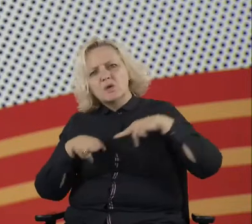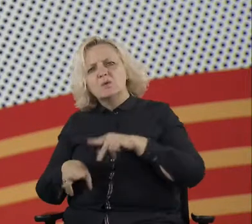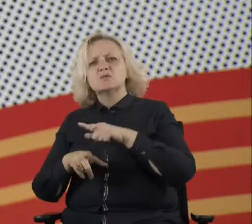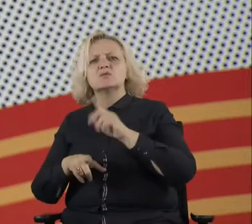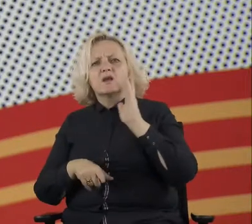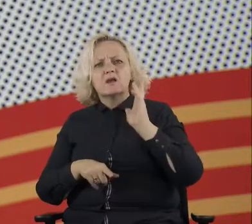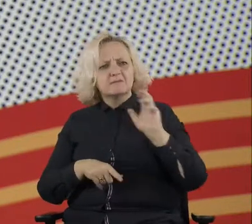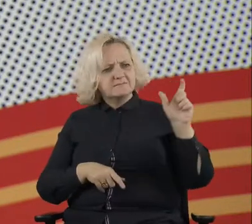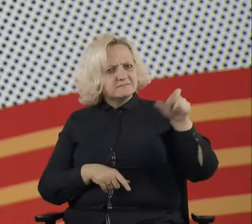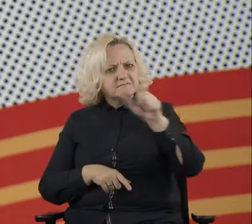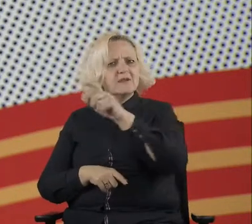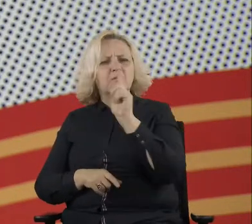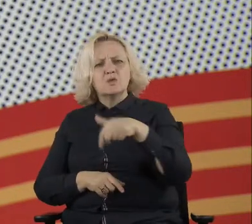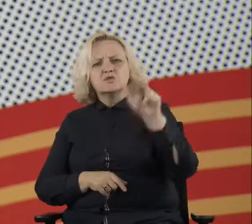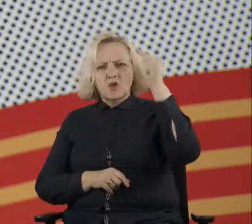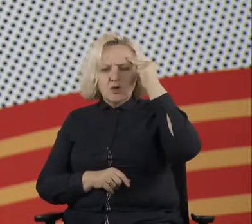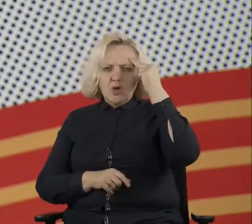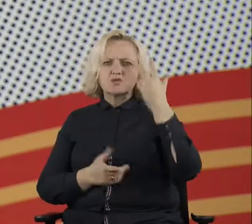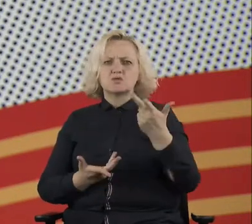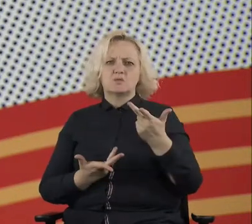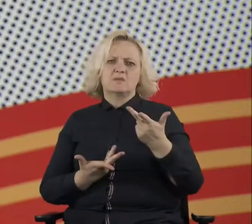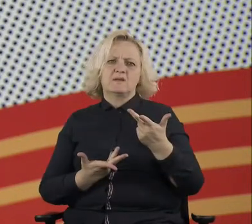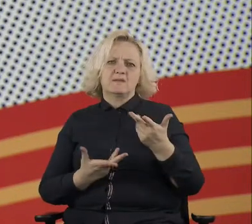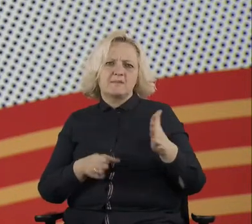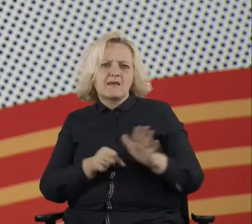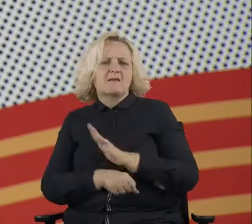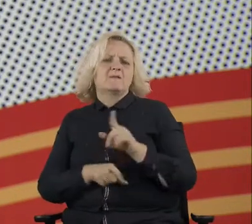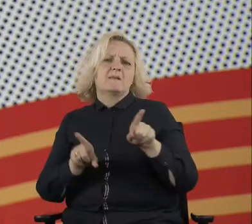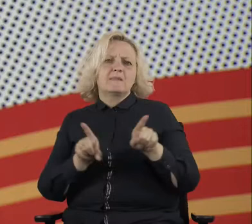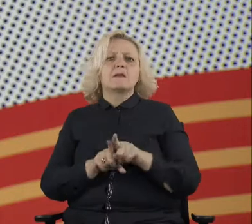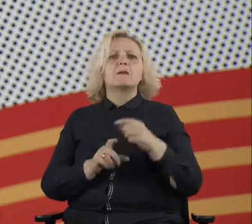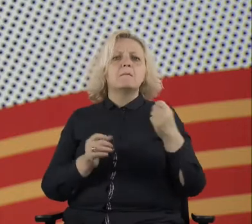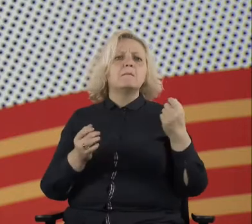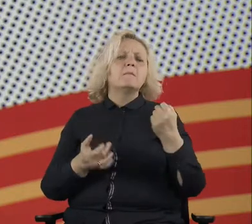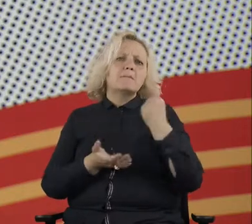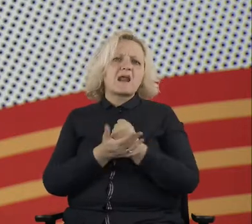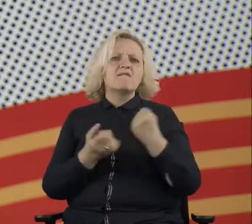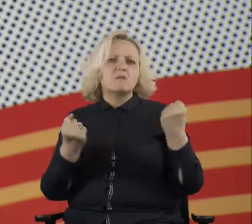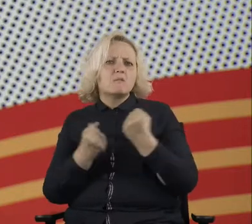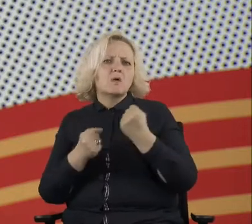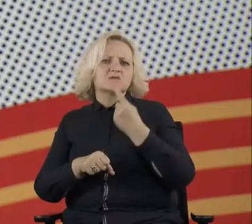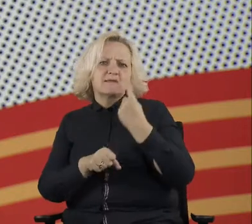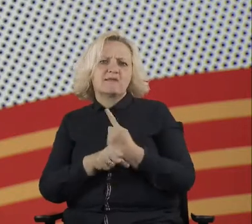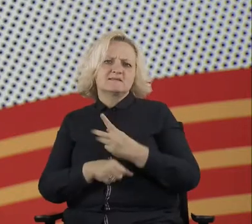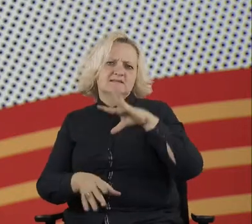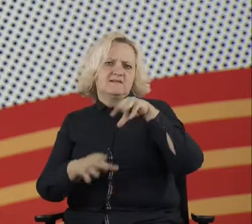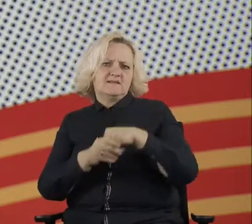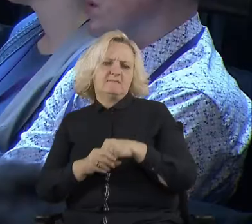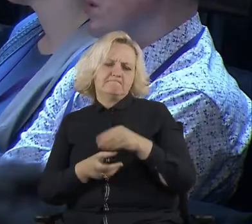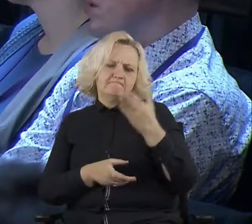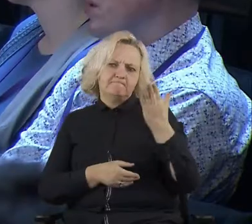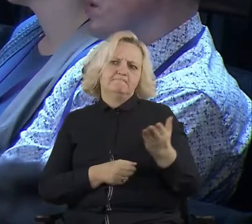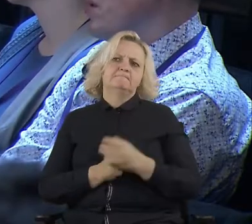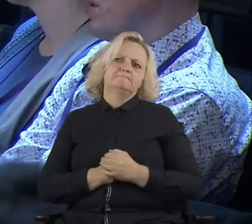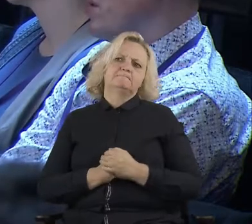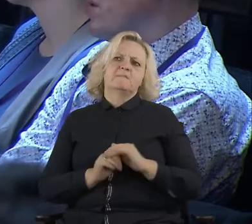the legitimacy of the decisions that are being taken for the tool that is going to decide how political participation in the